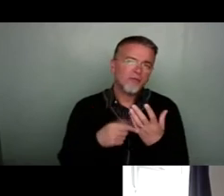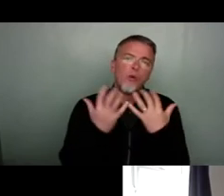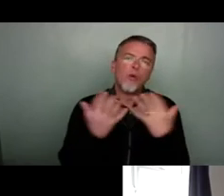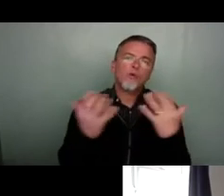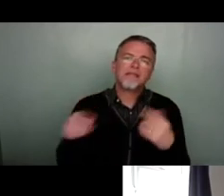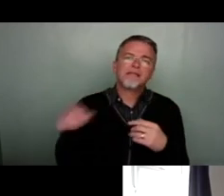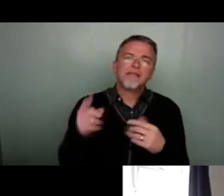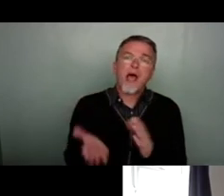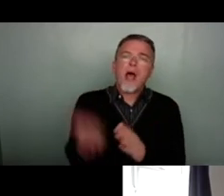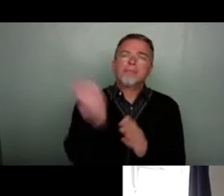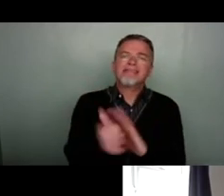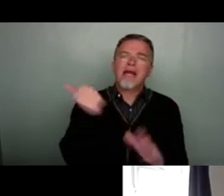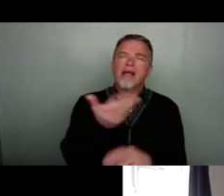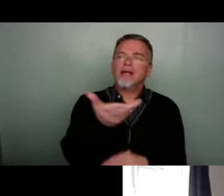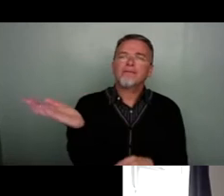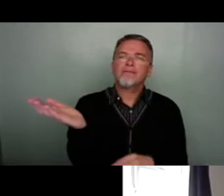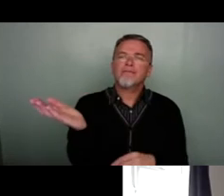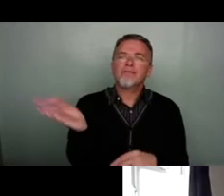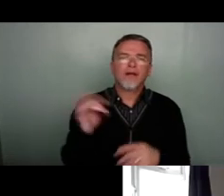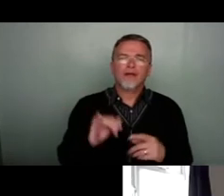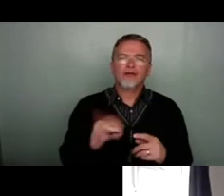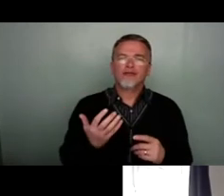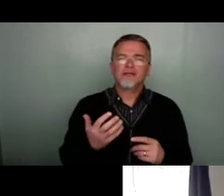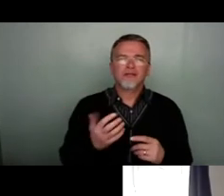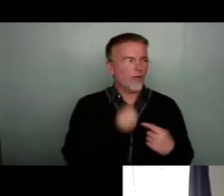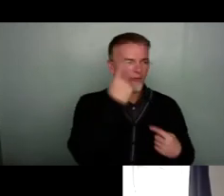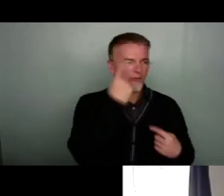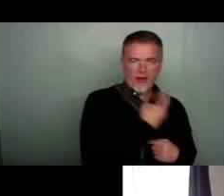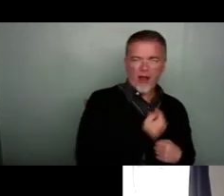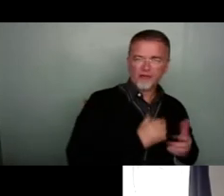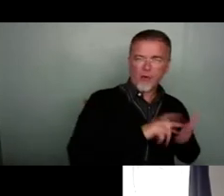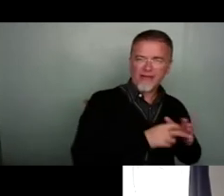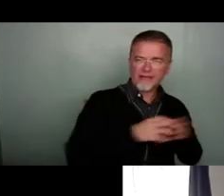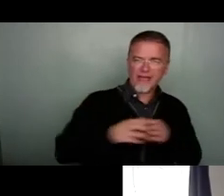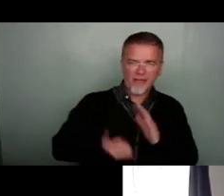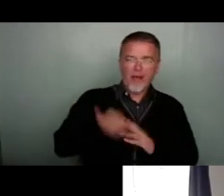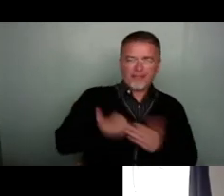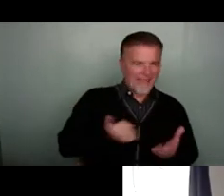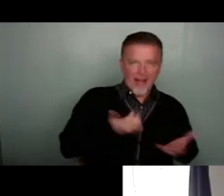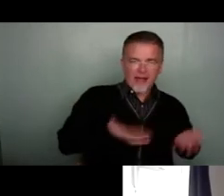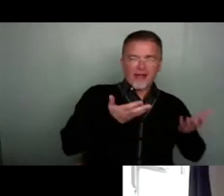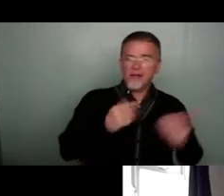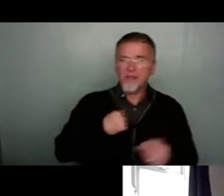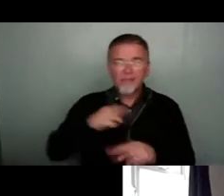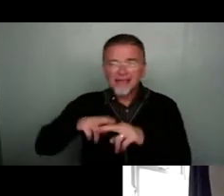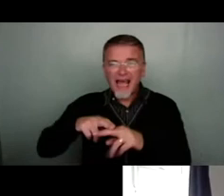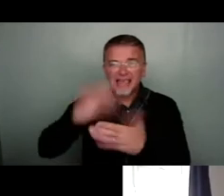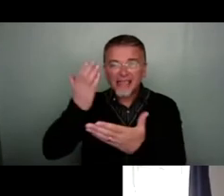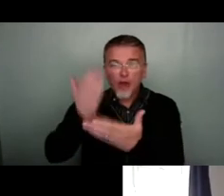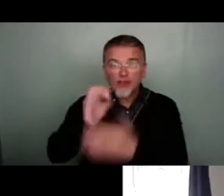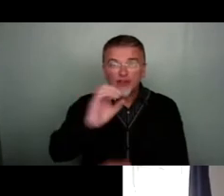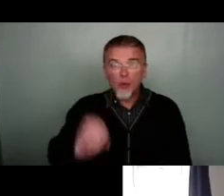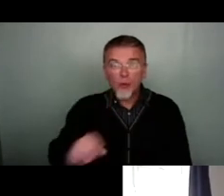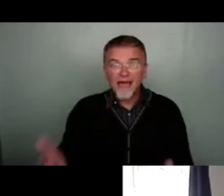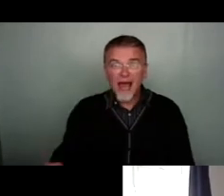upskilling. You know, not just that we're thinking a lot about the arts organizations upskilling. But, you know, my dad is on Zoom now. He has regular